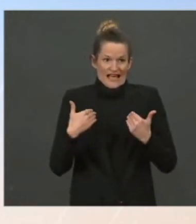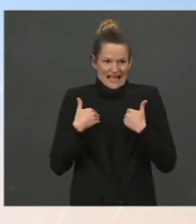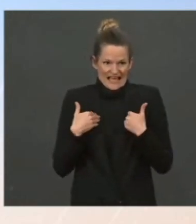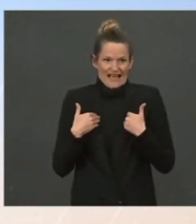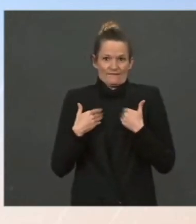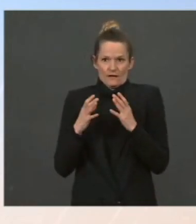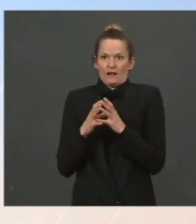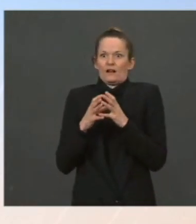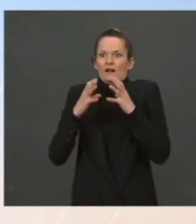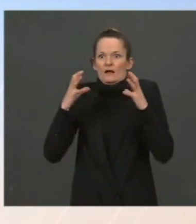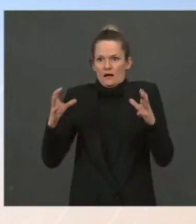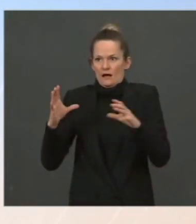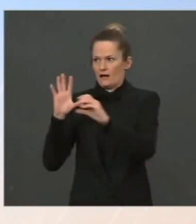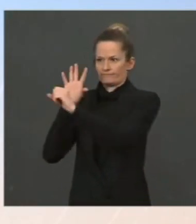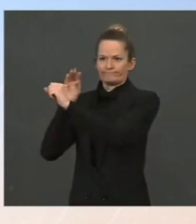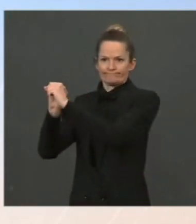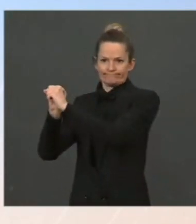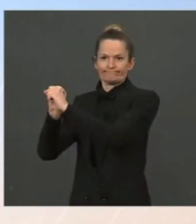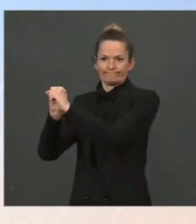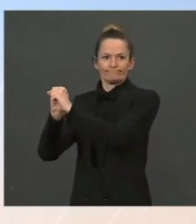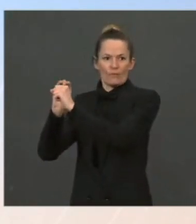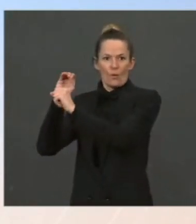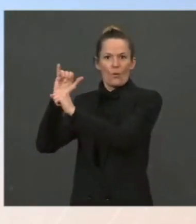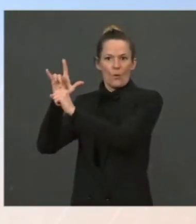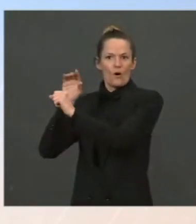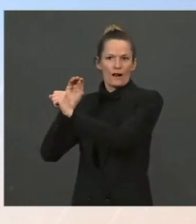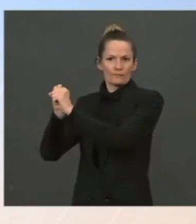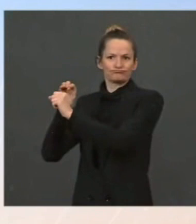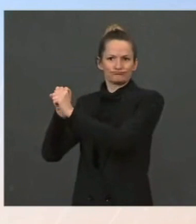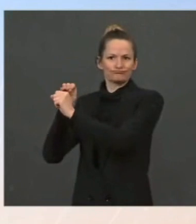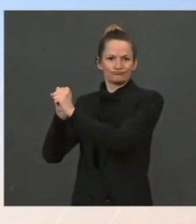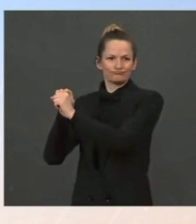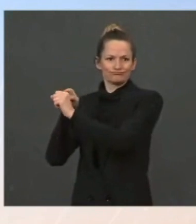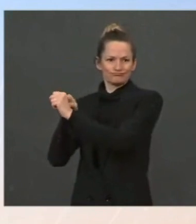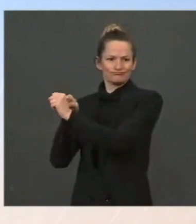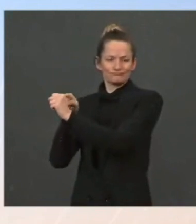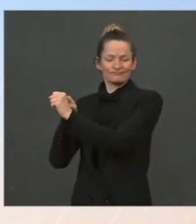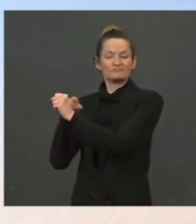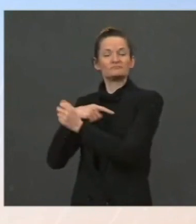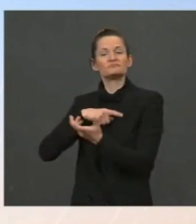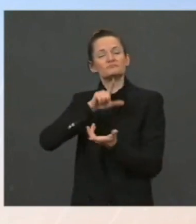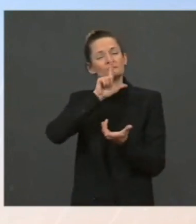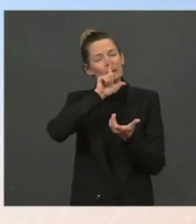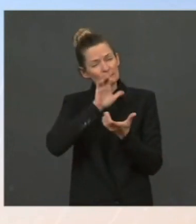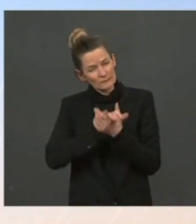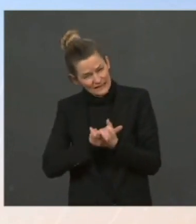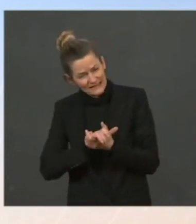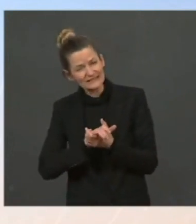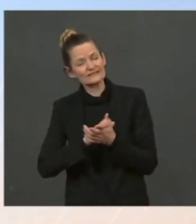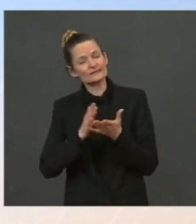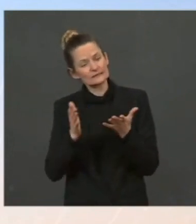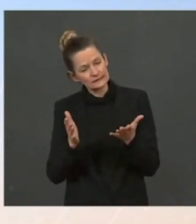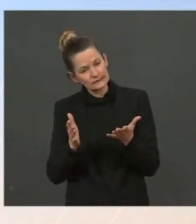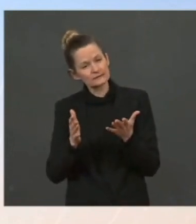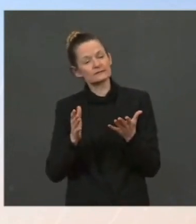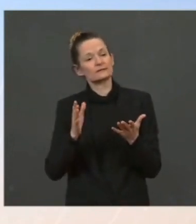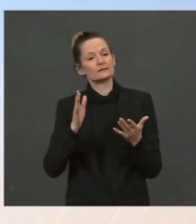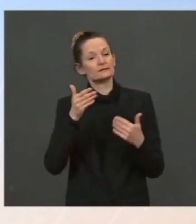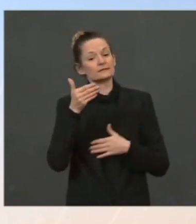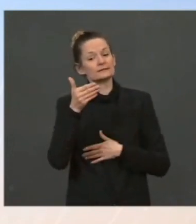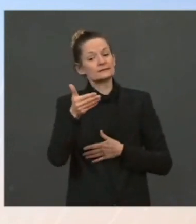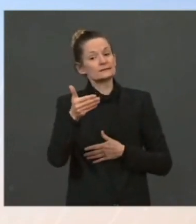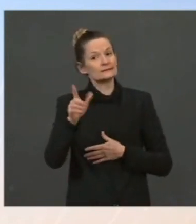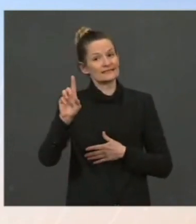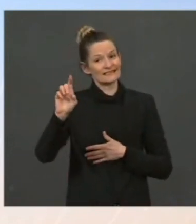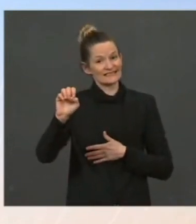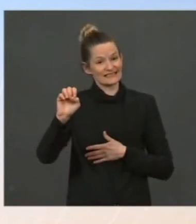we believe will be this bridge. mean, the Energy Information Agency has said, for example, that in December, this is what they